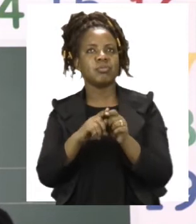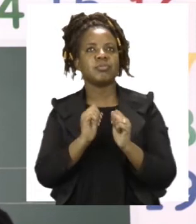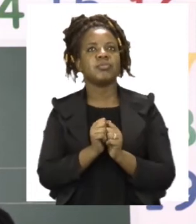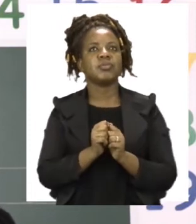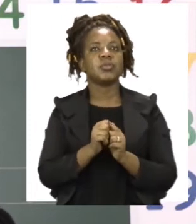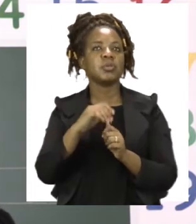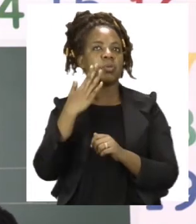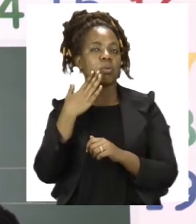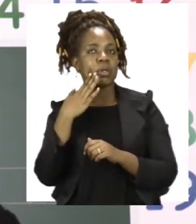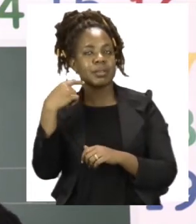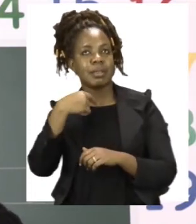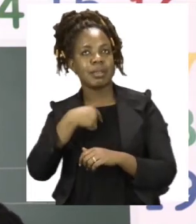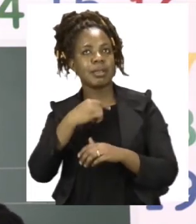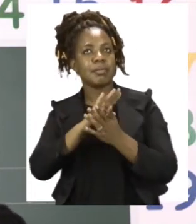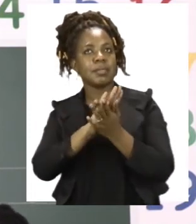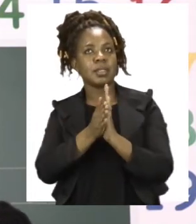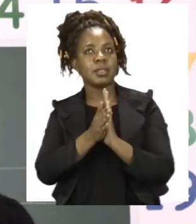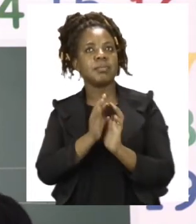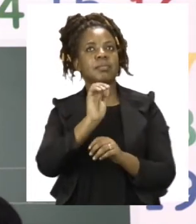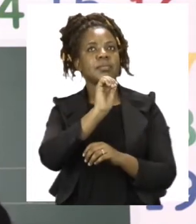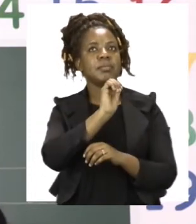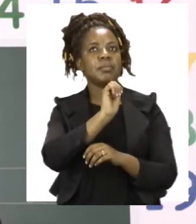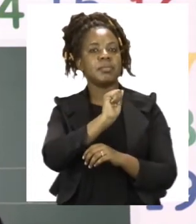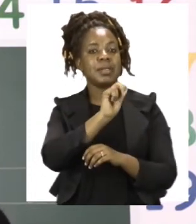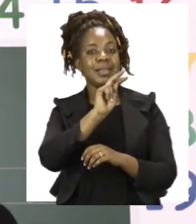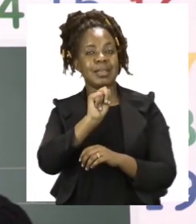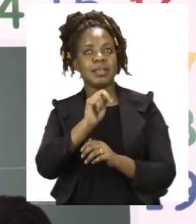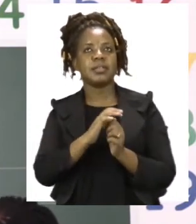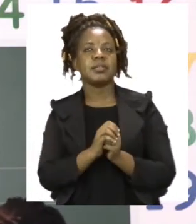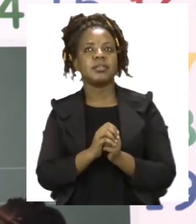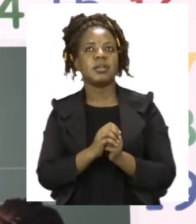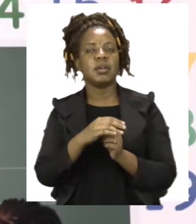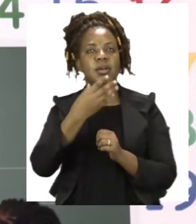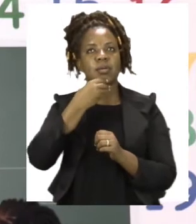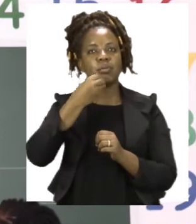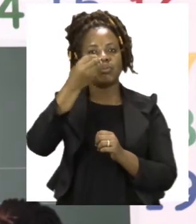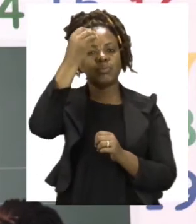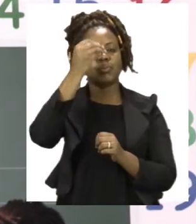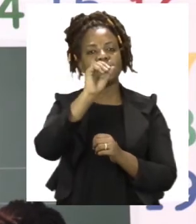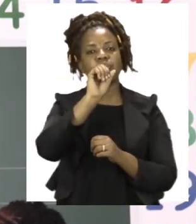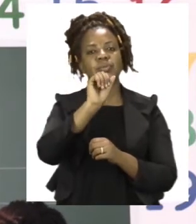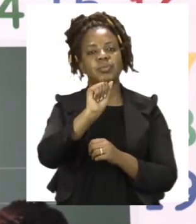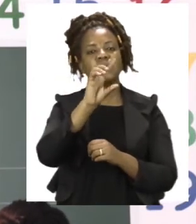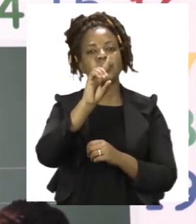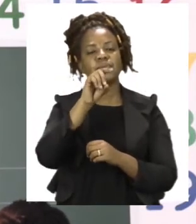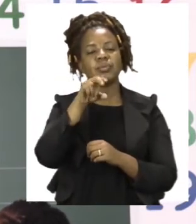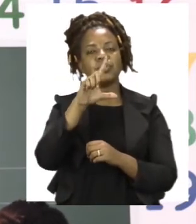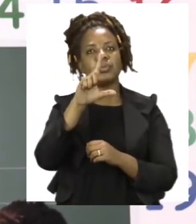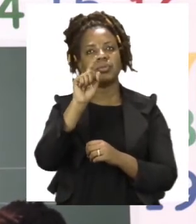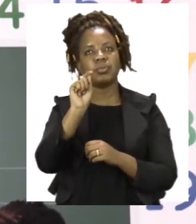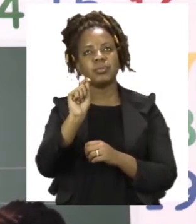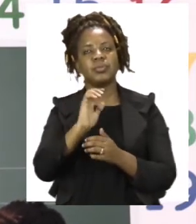then we have the word adult, adult,